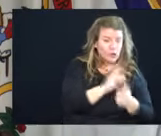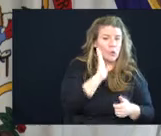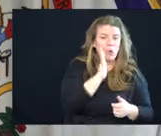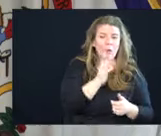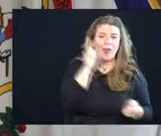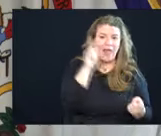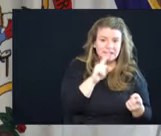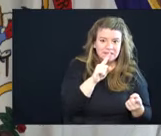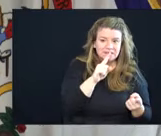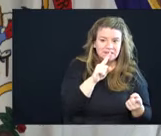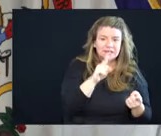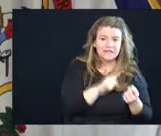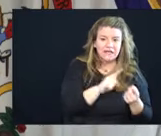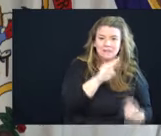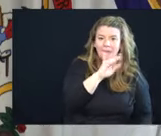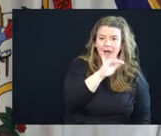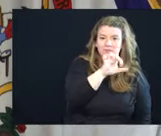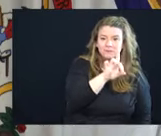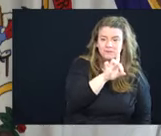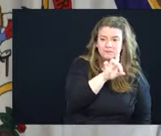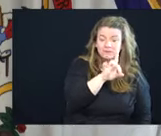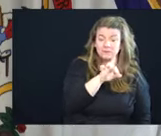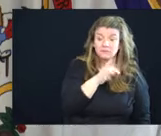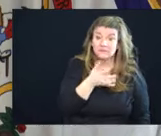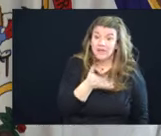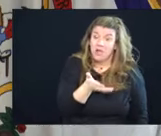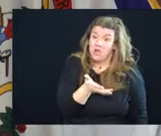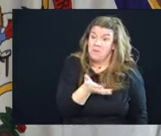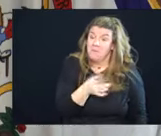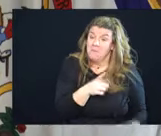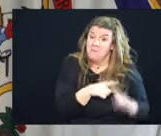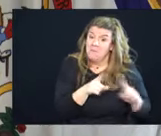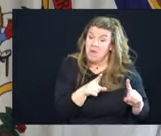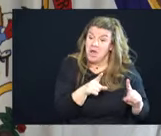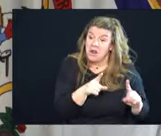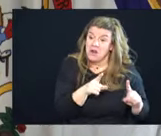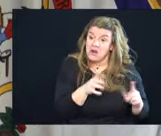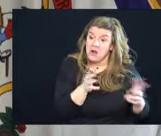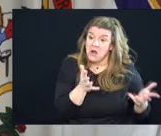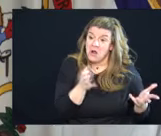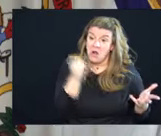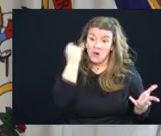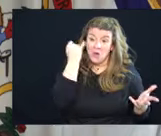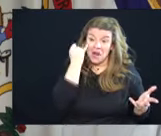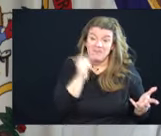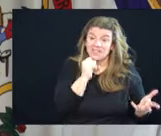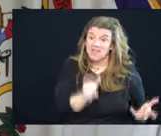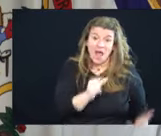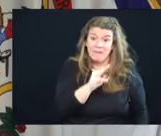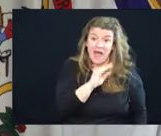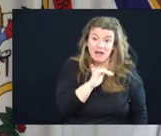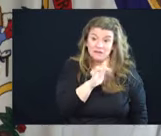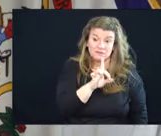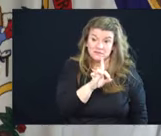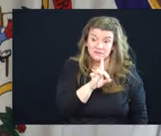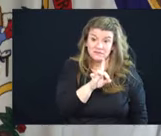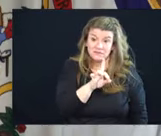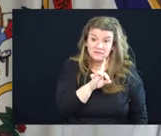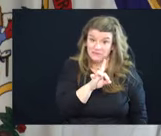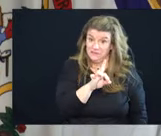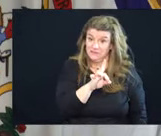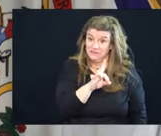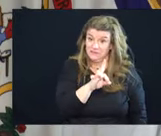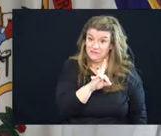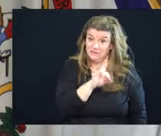But just what if it weren't, it didn't, it didn't end up milder. And if that be the case,